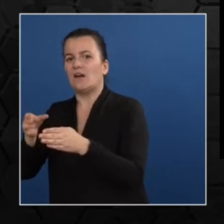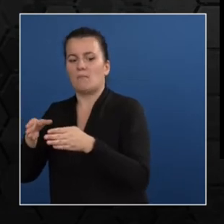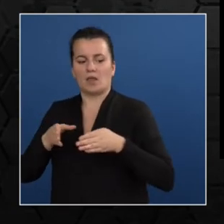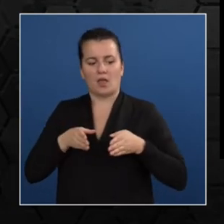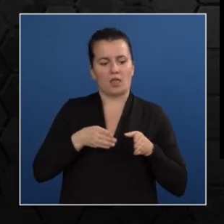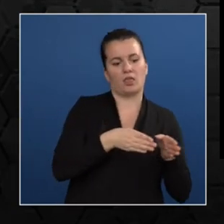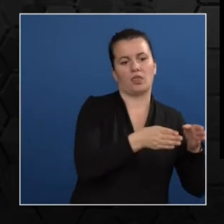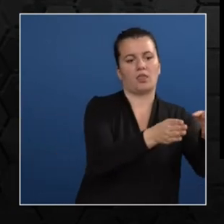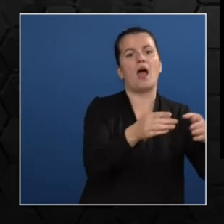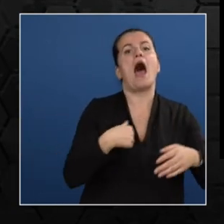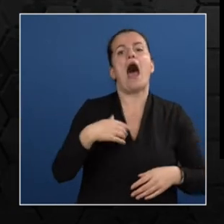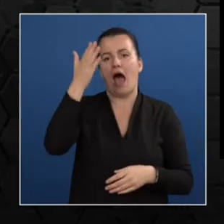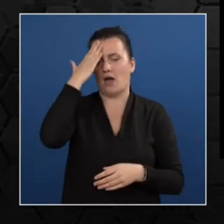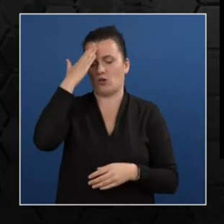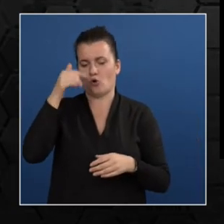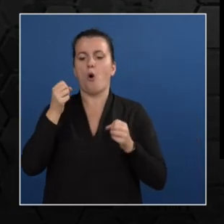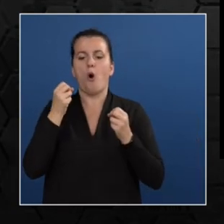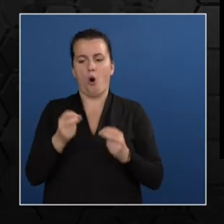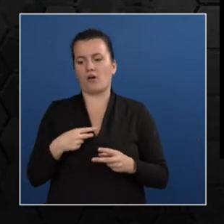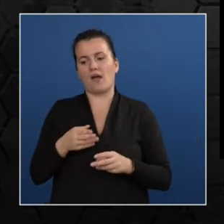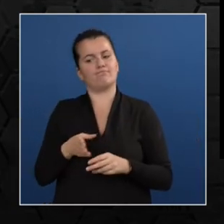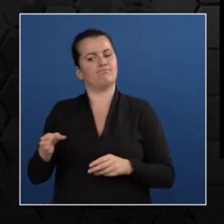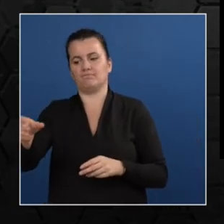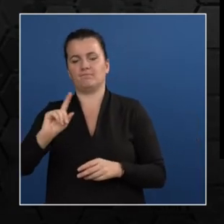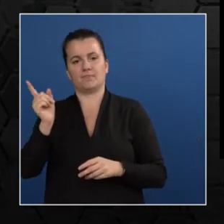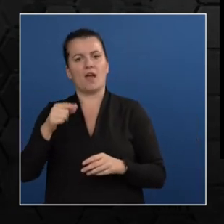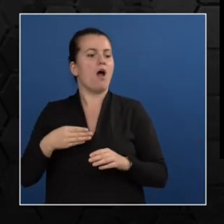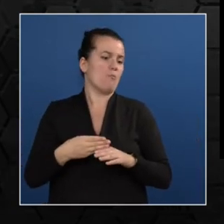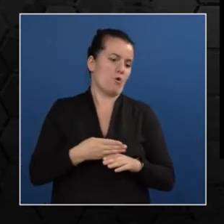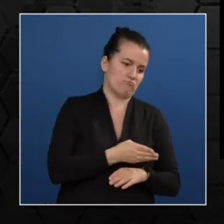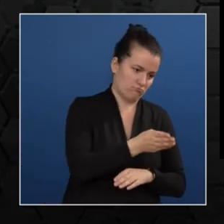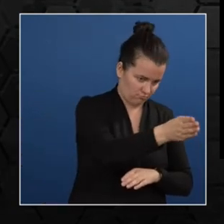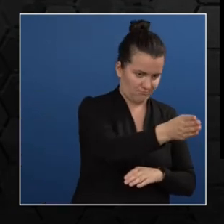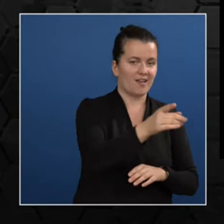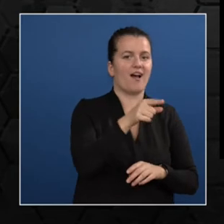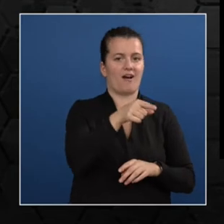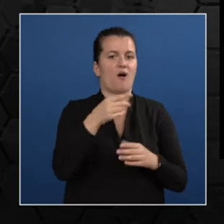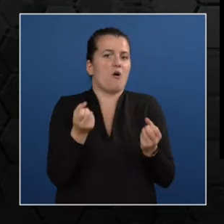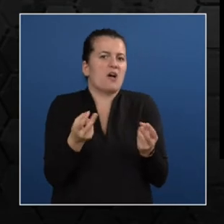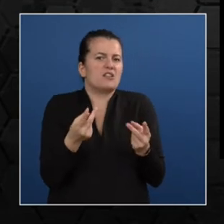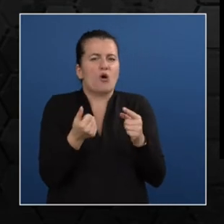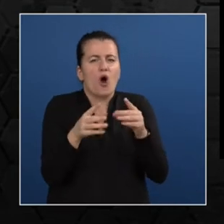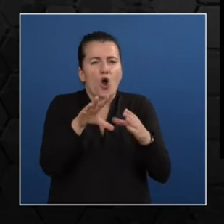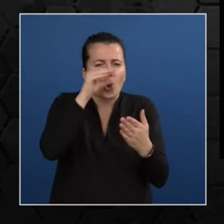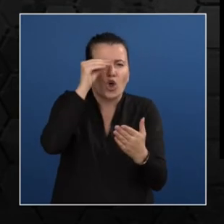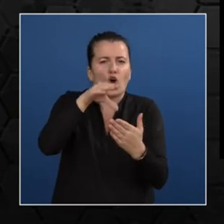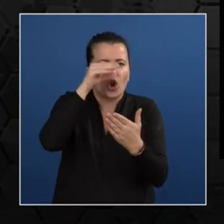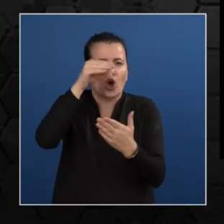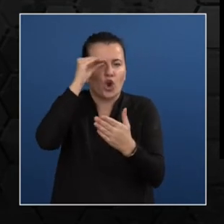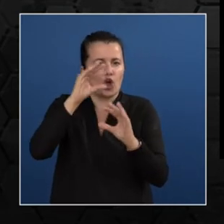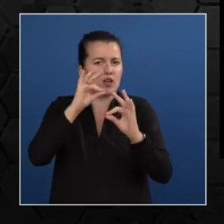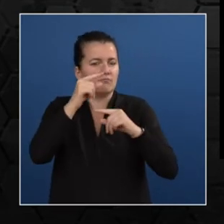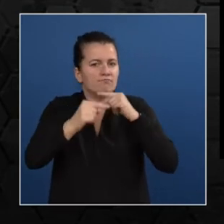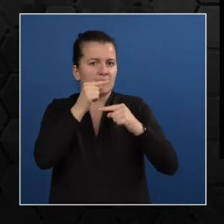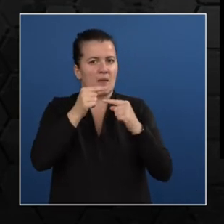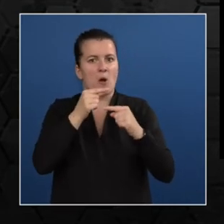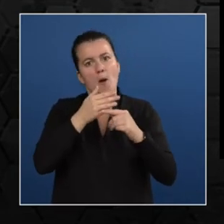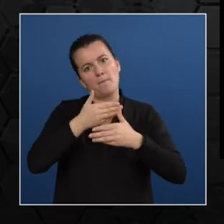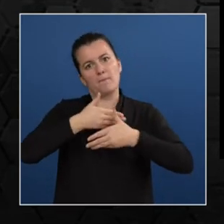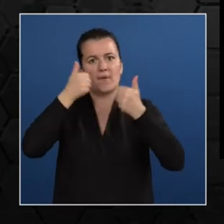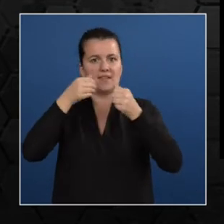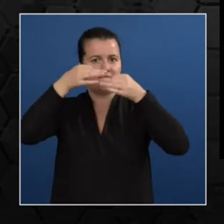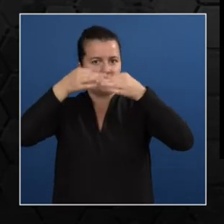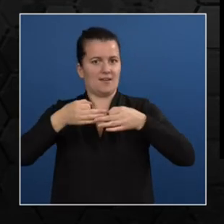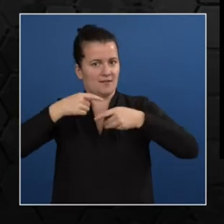or previous destination routes of the bus. AVL or automatic vehicle location or automatic vehicle identification are the technologies